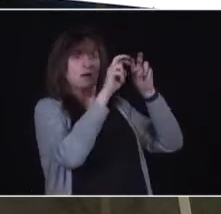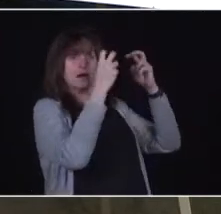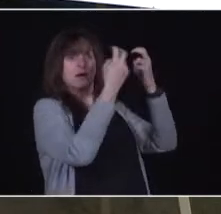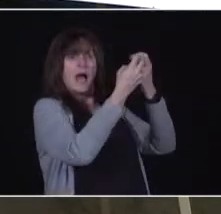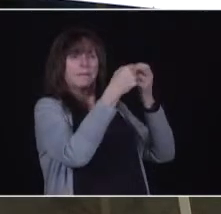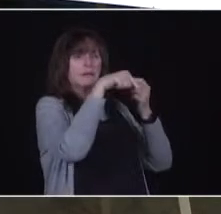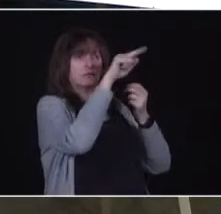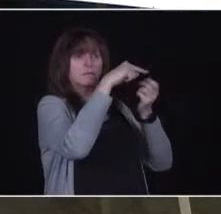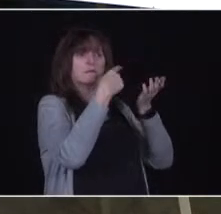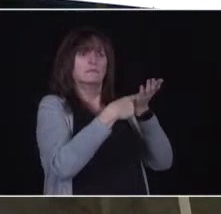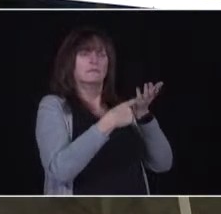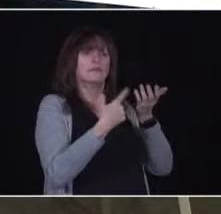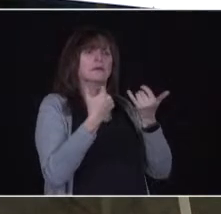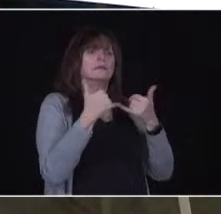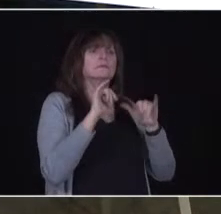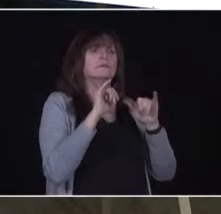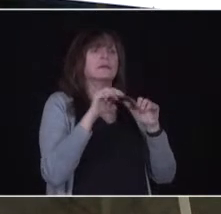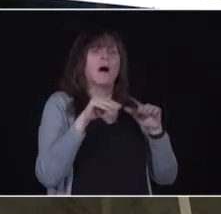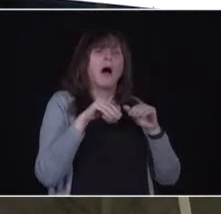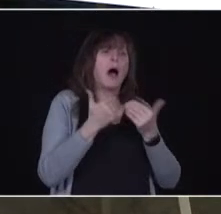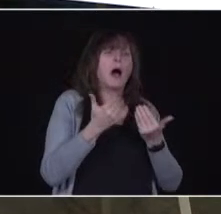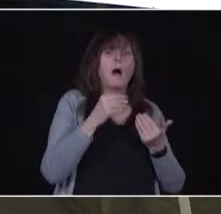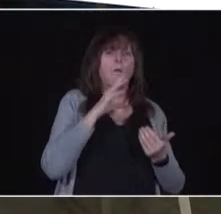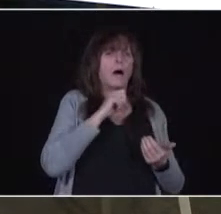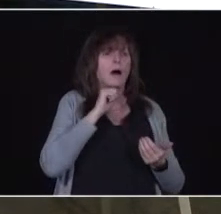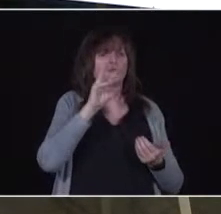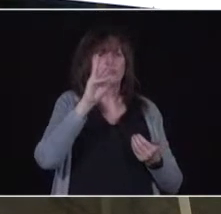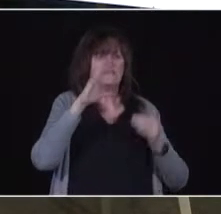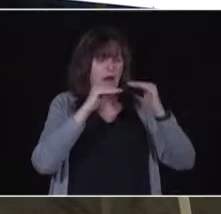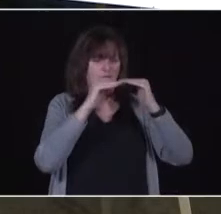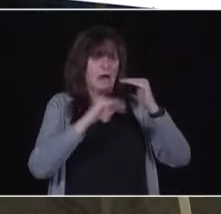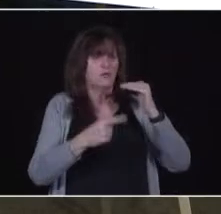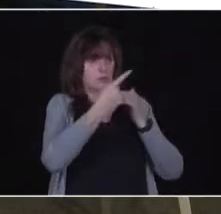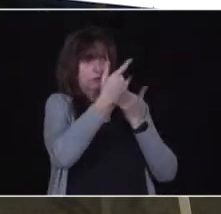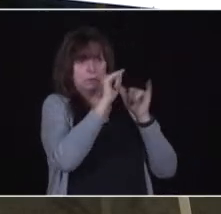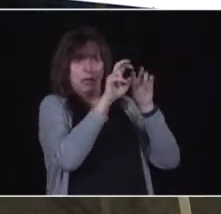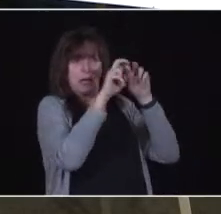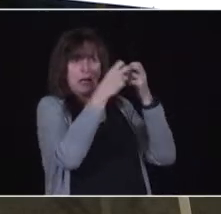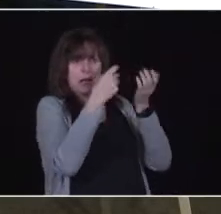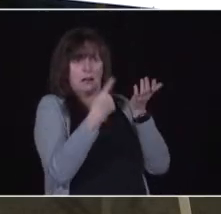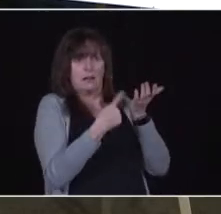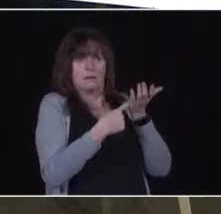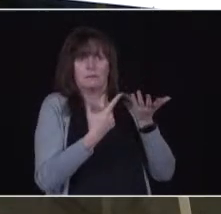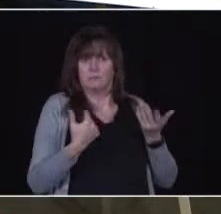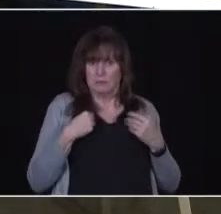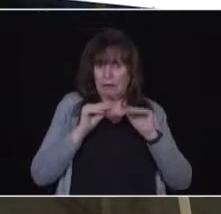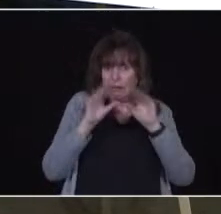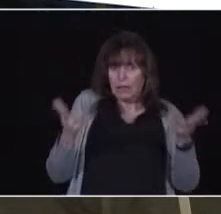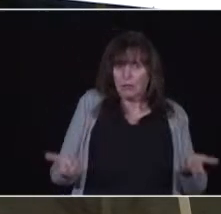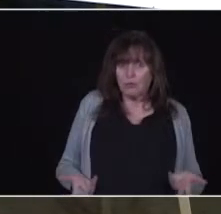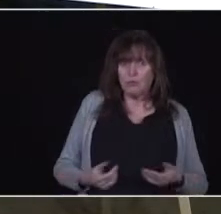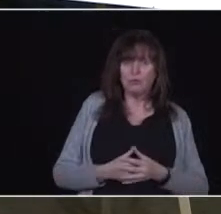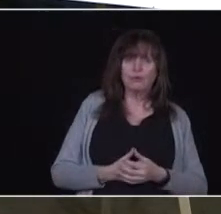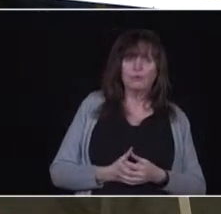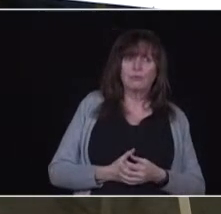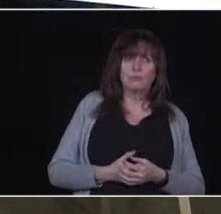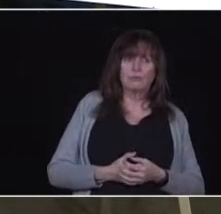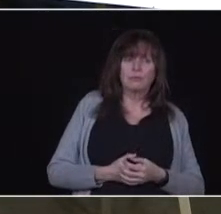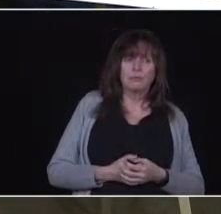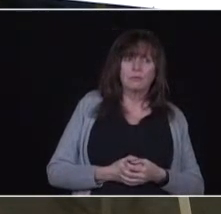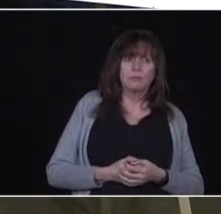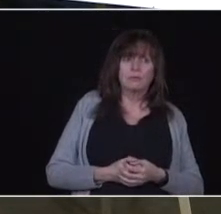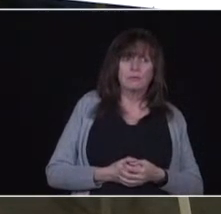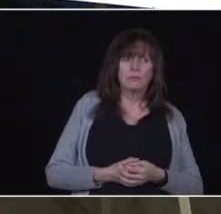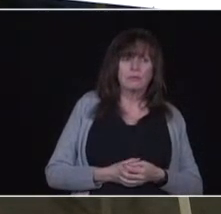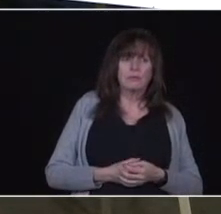anticipate being able to start with essential workers until the 1st of May. You'll get your vaccination either in mass vaccination clinics or in